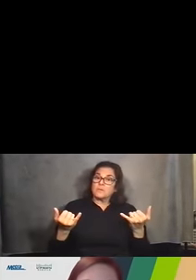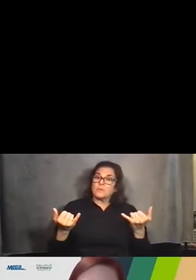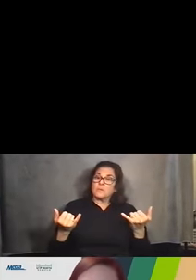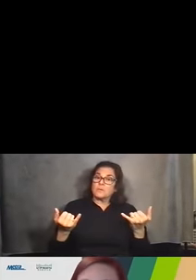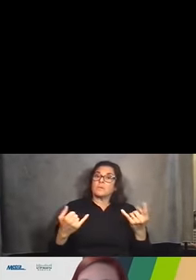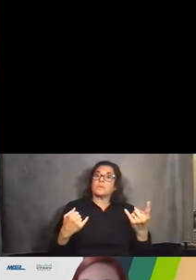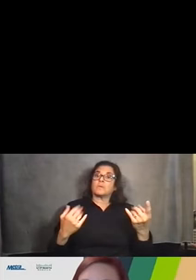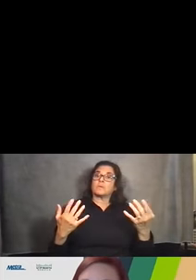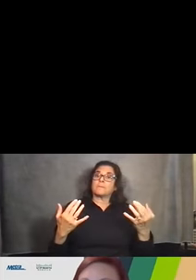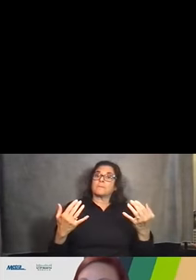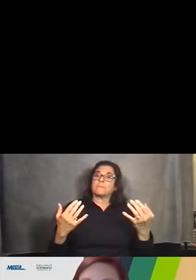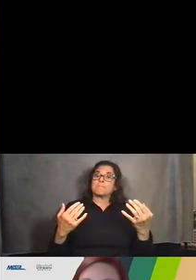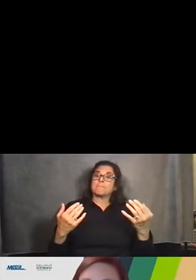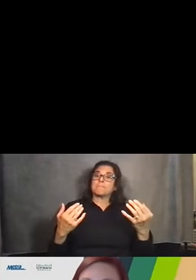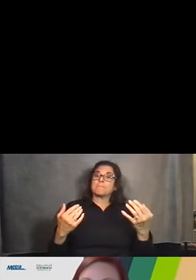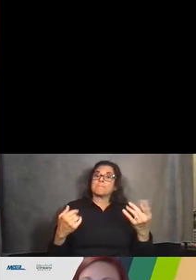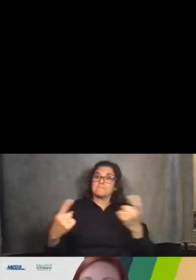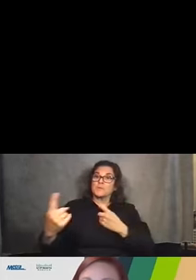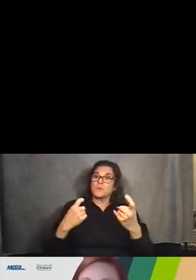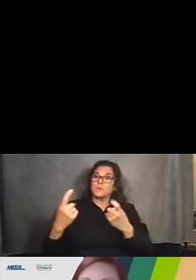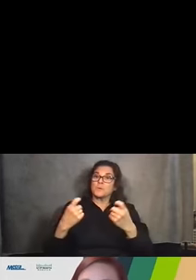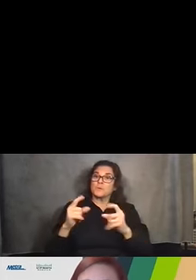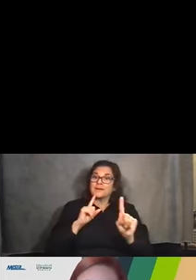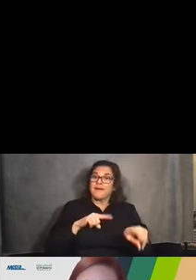some time allotted for the Q&A.